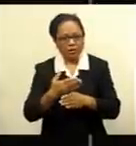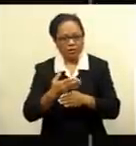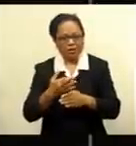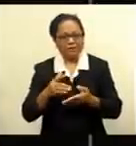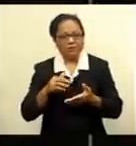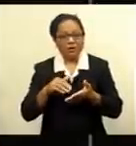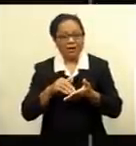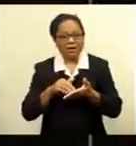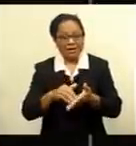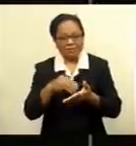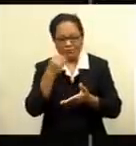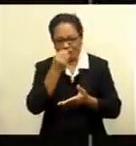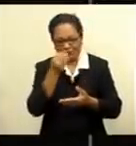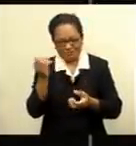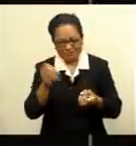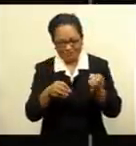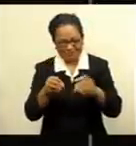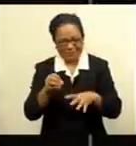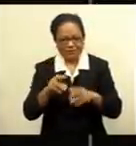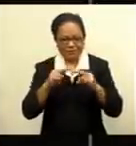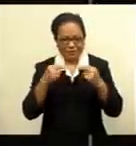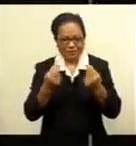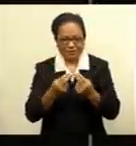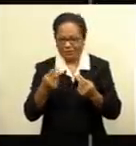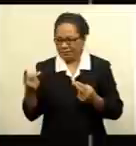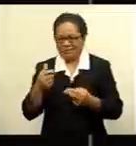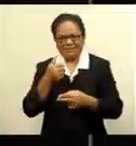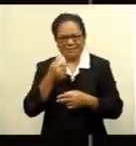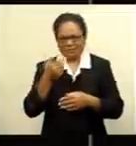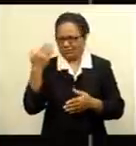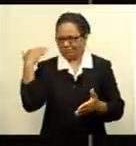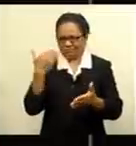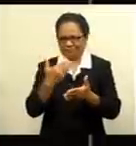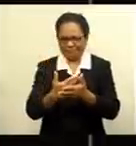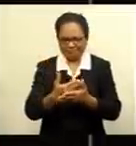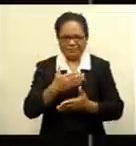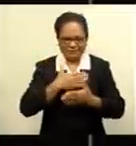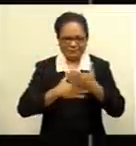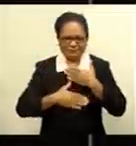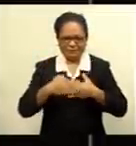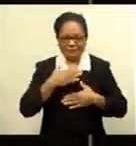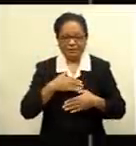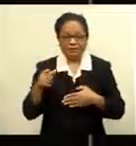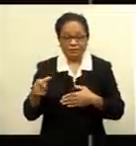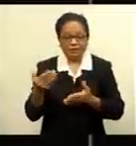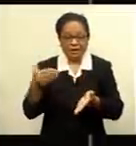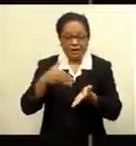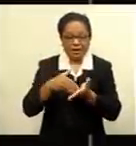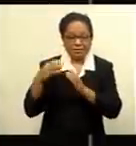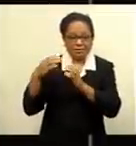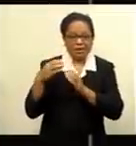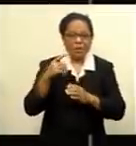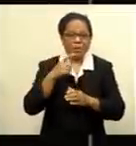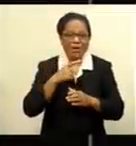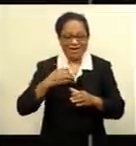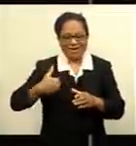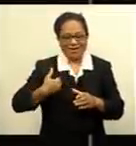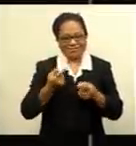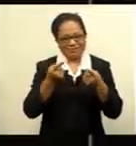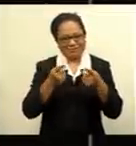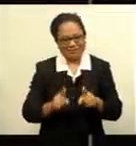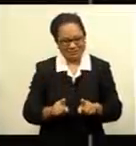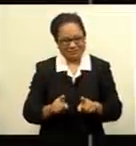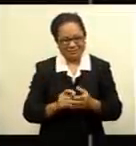force behind Pramila Devi's struggle for the past seven years, having to shoulder extra responsibility after her husband passed away.